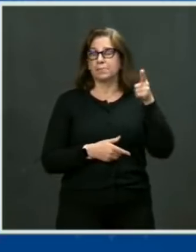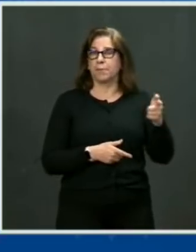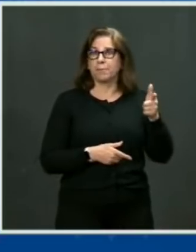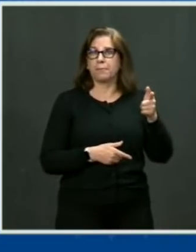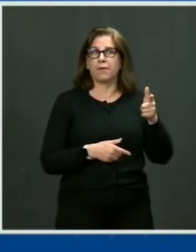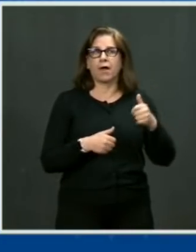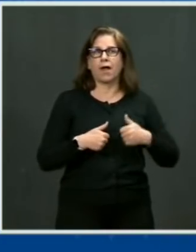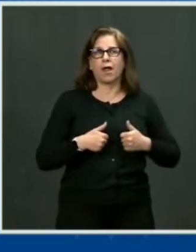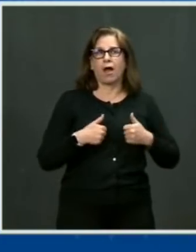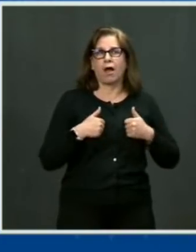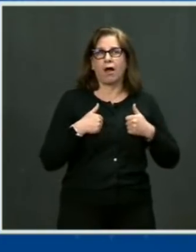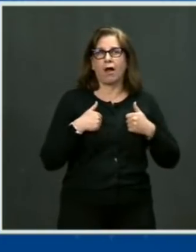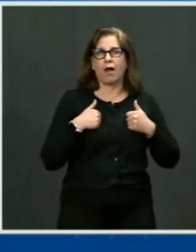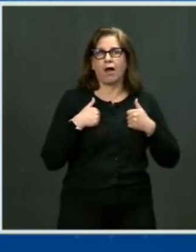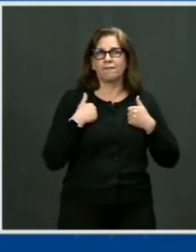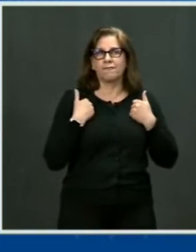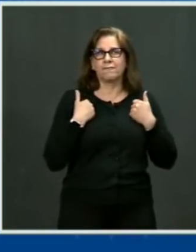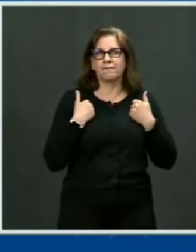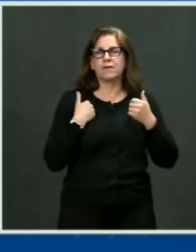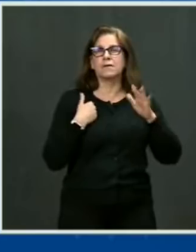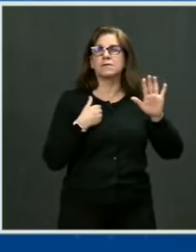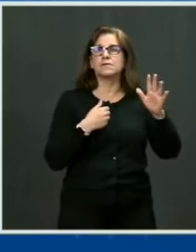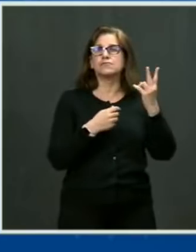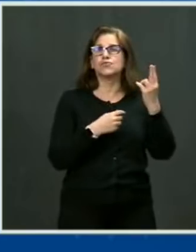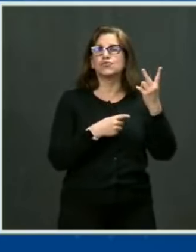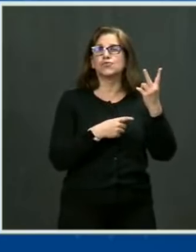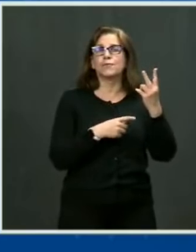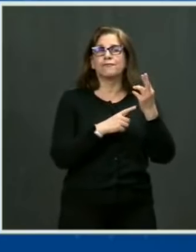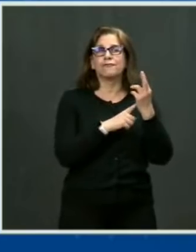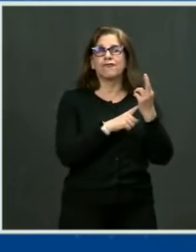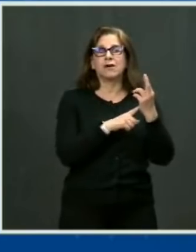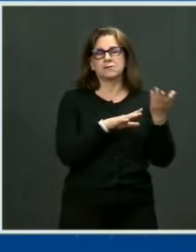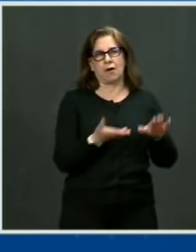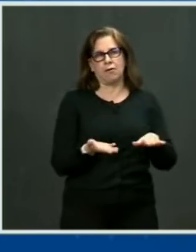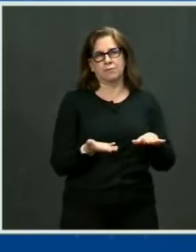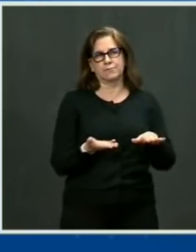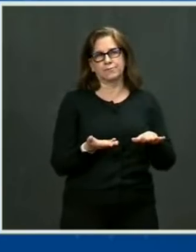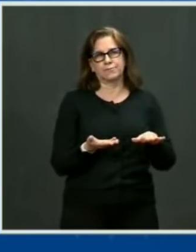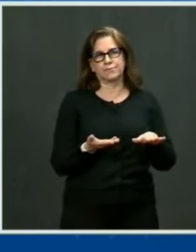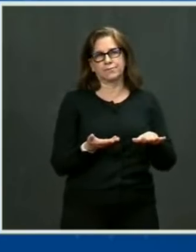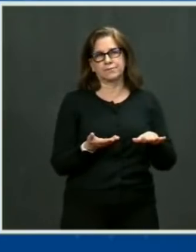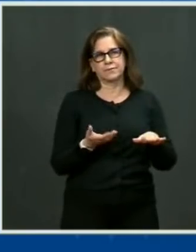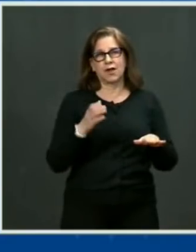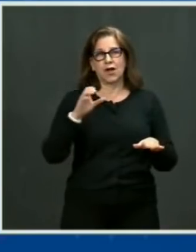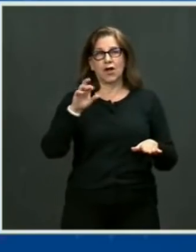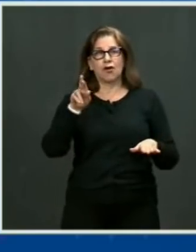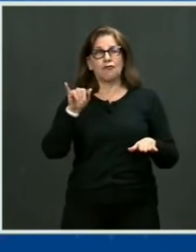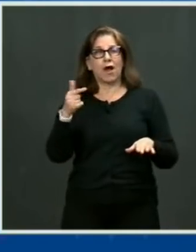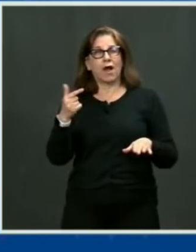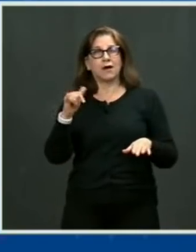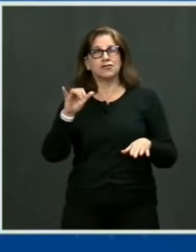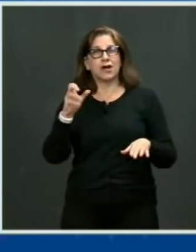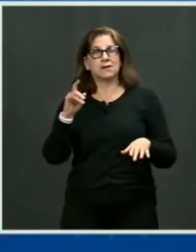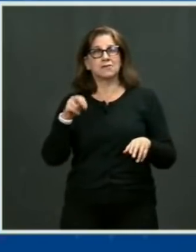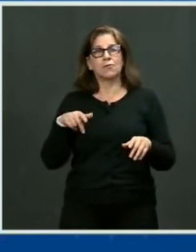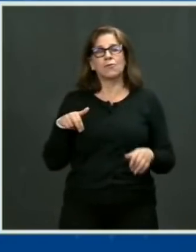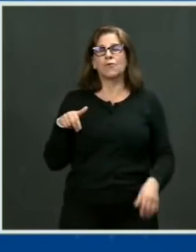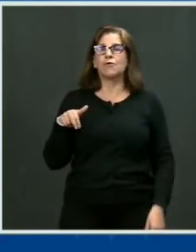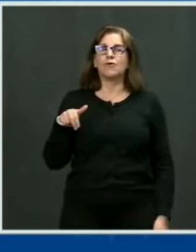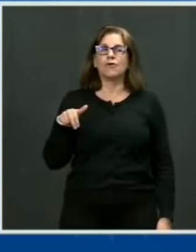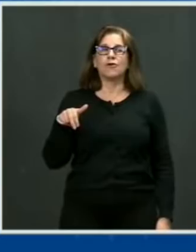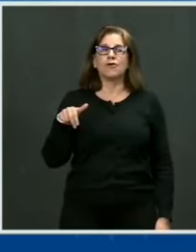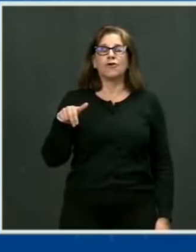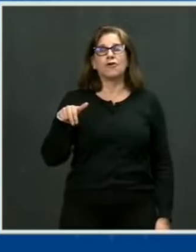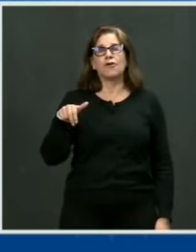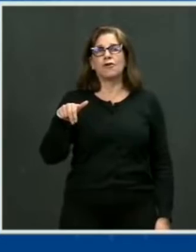friends died. Greg Jackson, who was just walking down the street when he was caught in the crossfire of a gunfight.